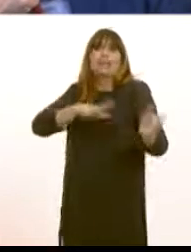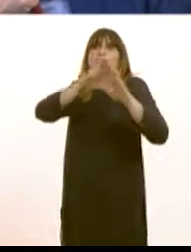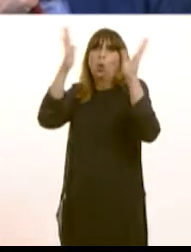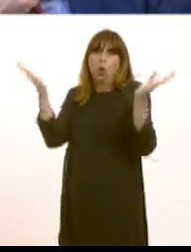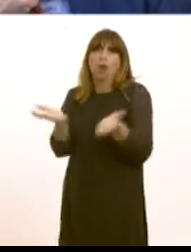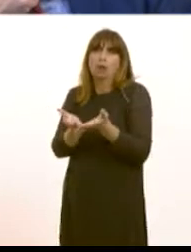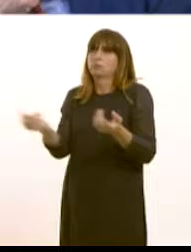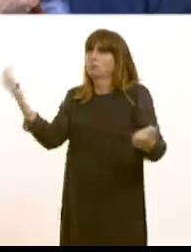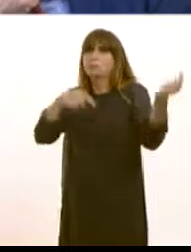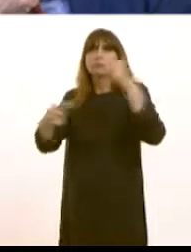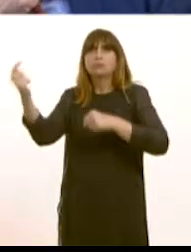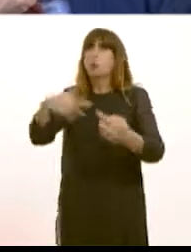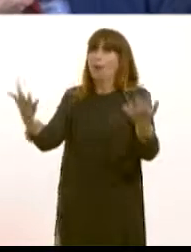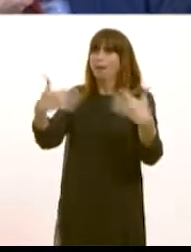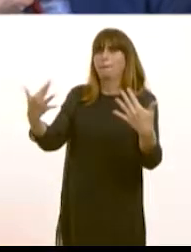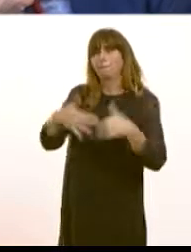well and make sure people feel welcome